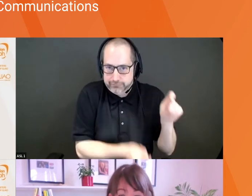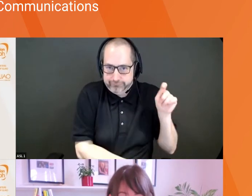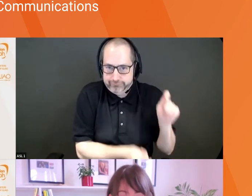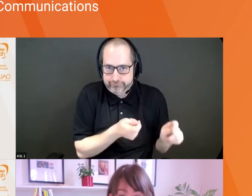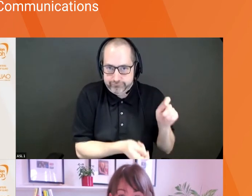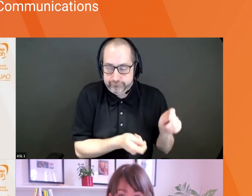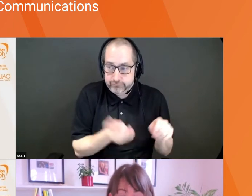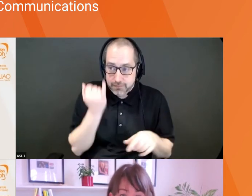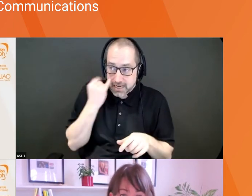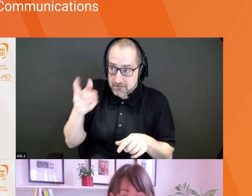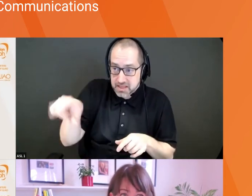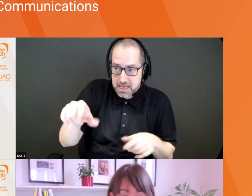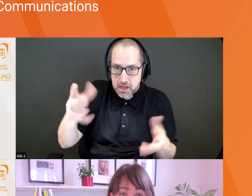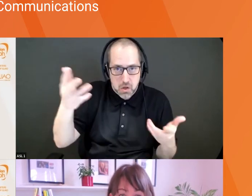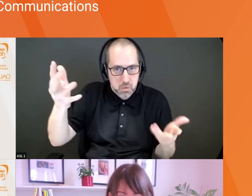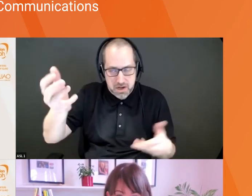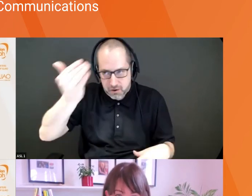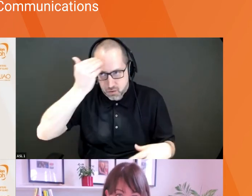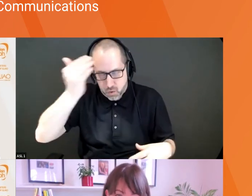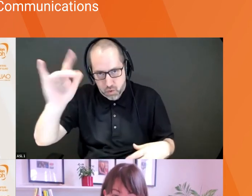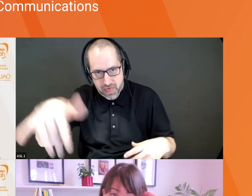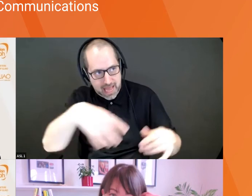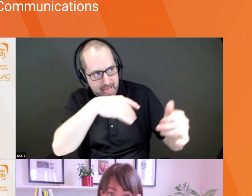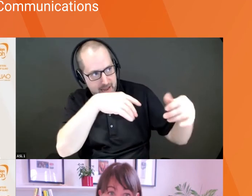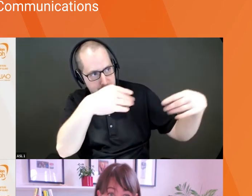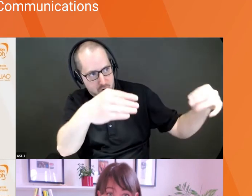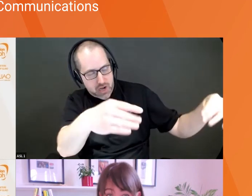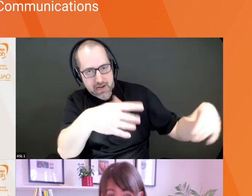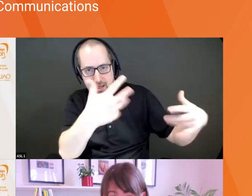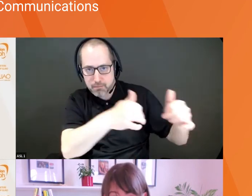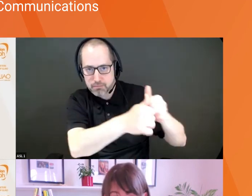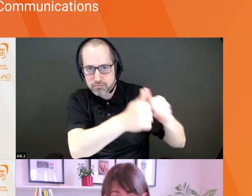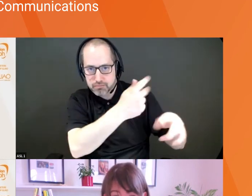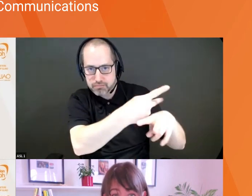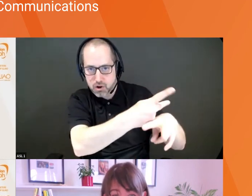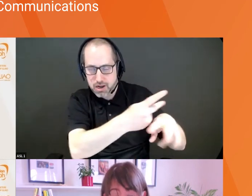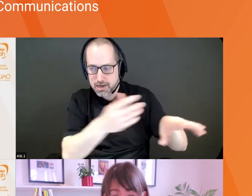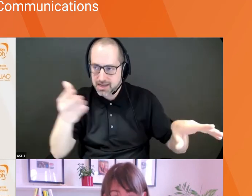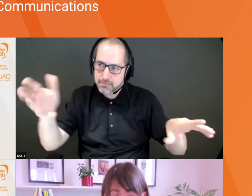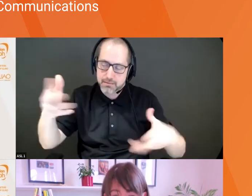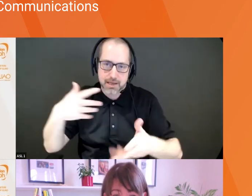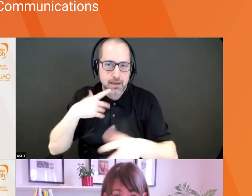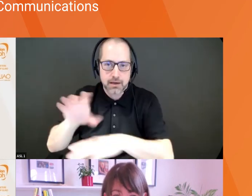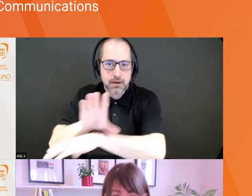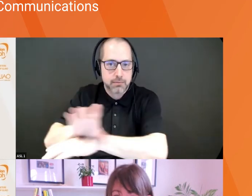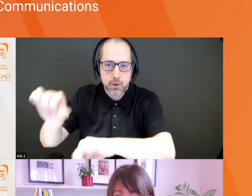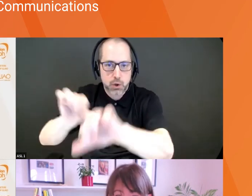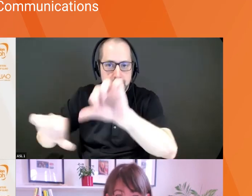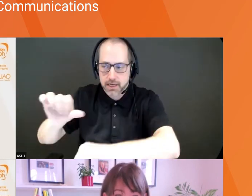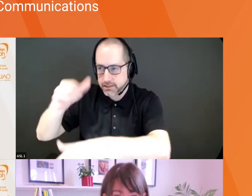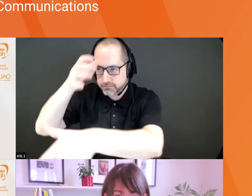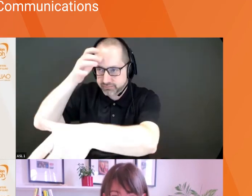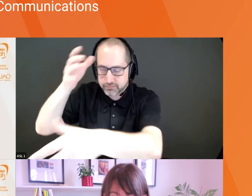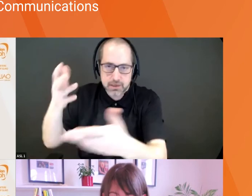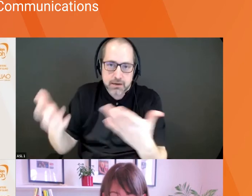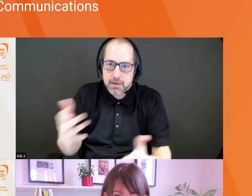products. They might be a real, uh, computer science nerd. Well, you might want to dig in, have a second product slide where you actually show